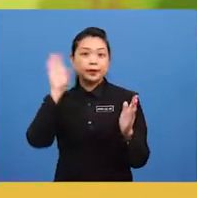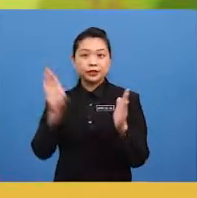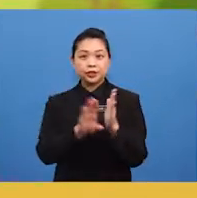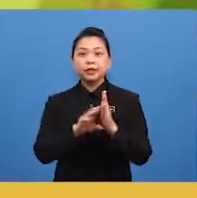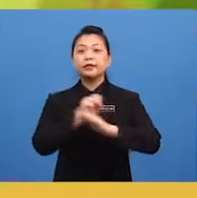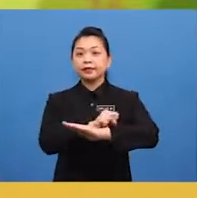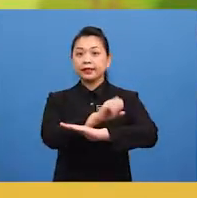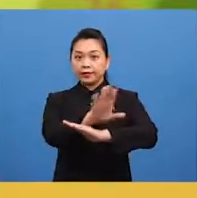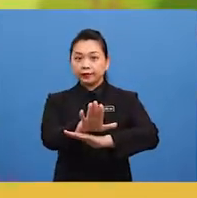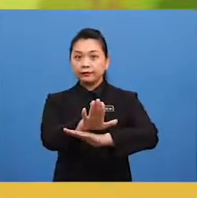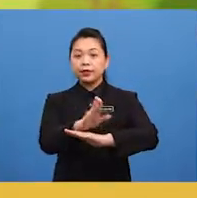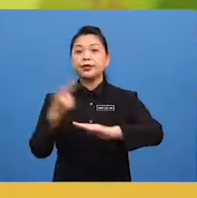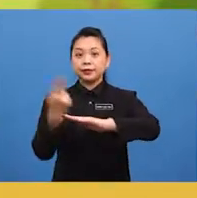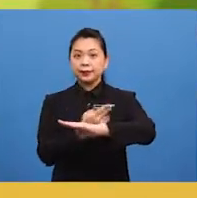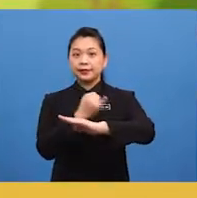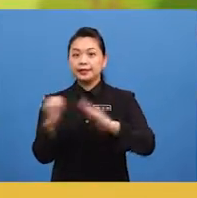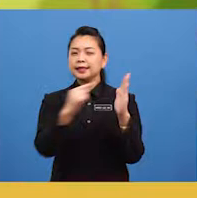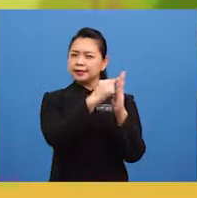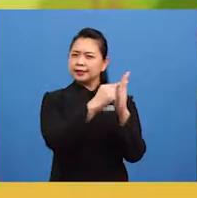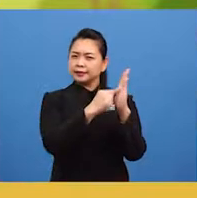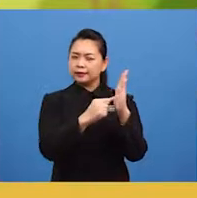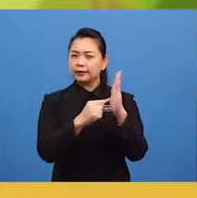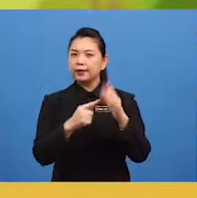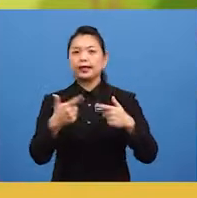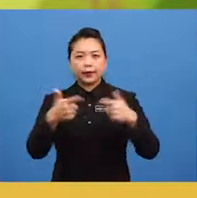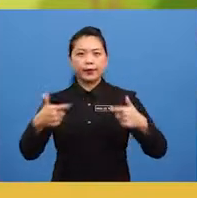using detailed language.